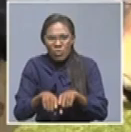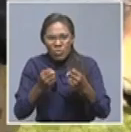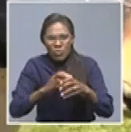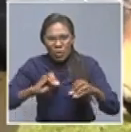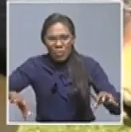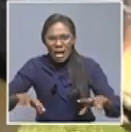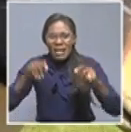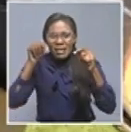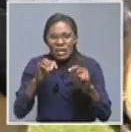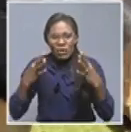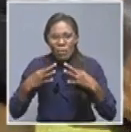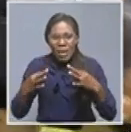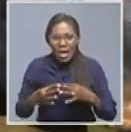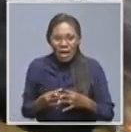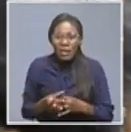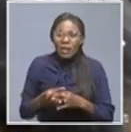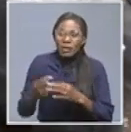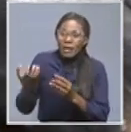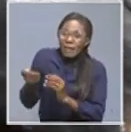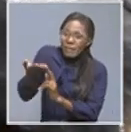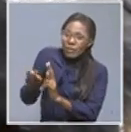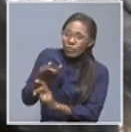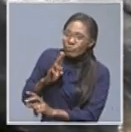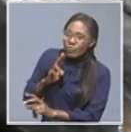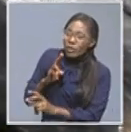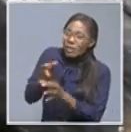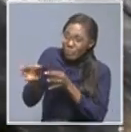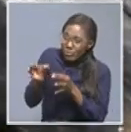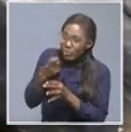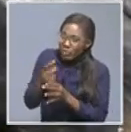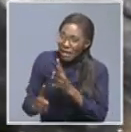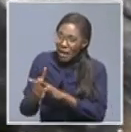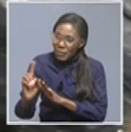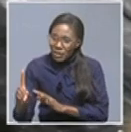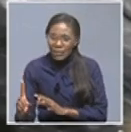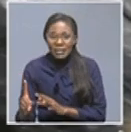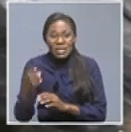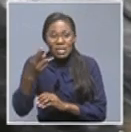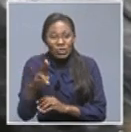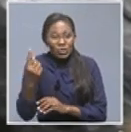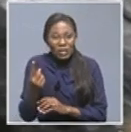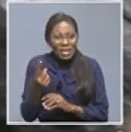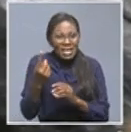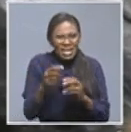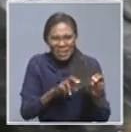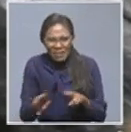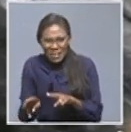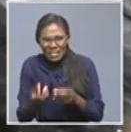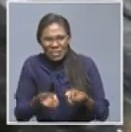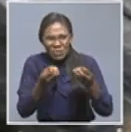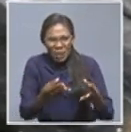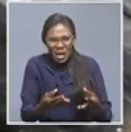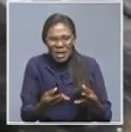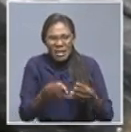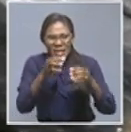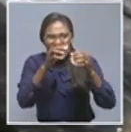by the town's mayor Leonard Hango to just briefly tell us about this significant event that not just gives a platform to various totems